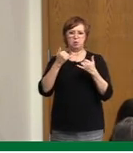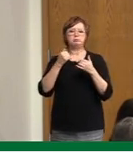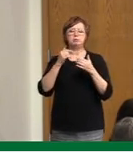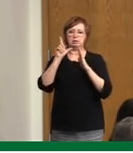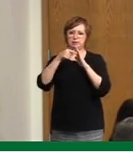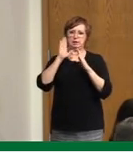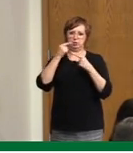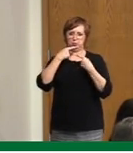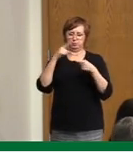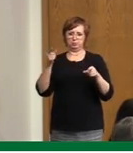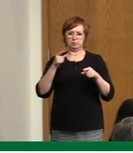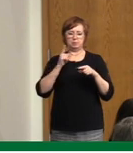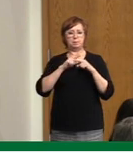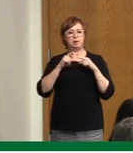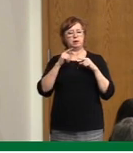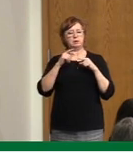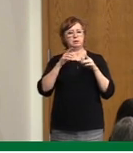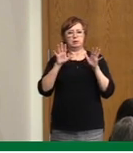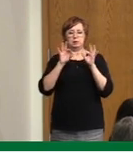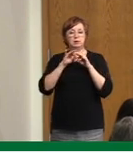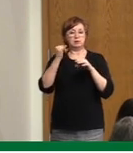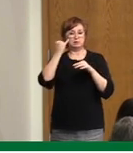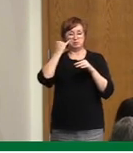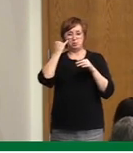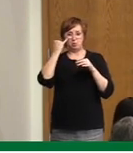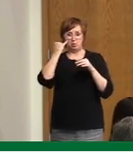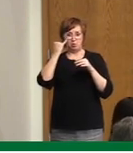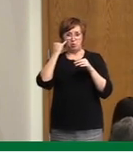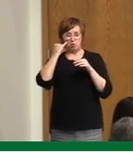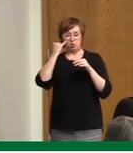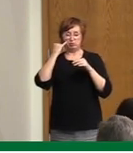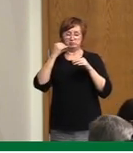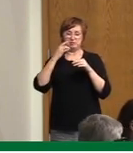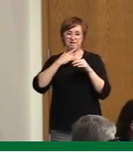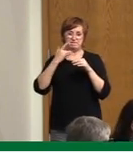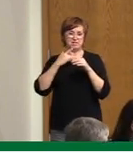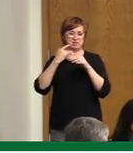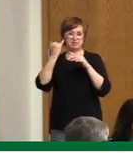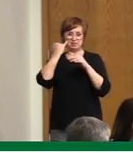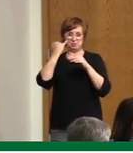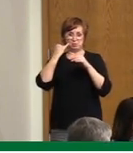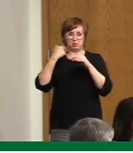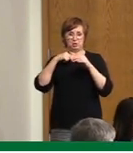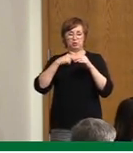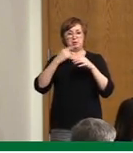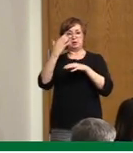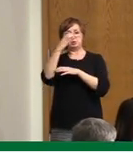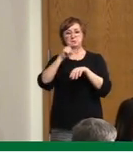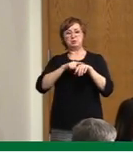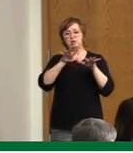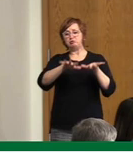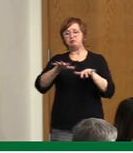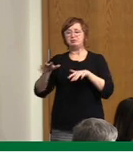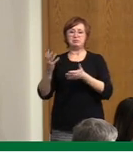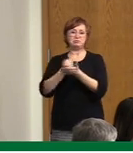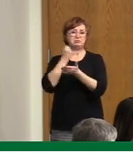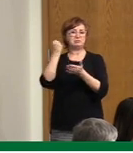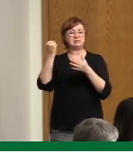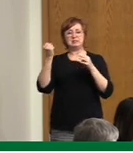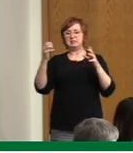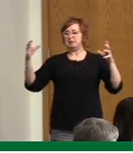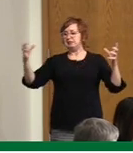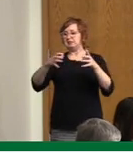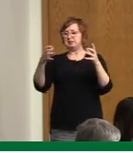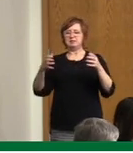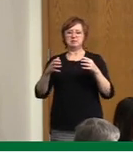while our case numbers are high, we'll pay the price in January. So again, I think we need to be very cautious at this time. Our numbers are much higher than we were in